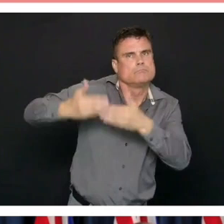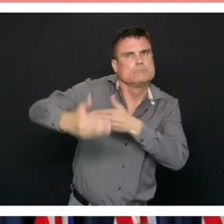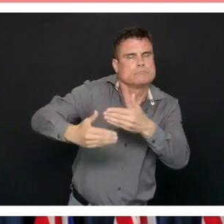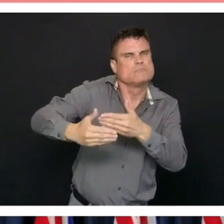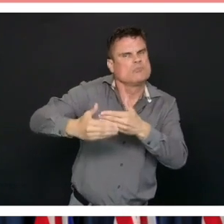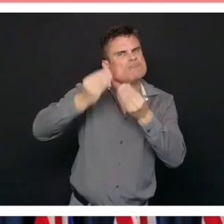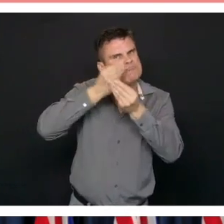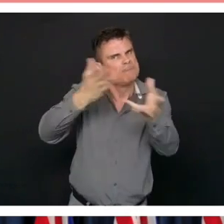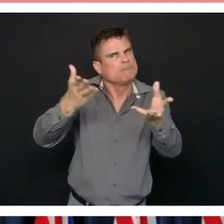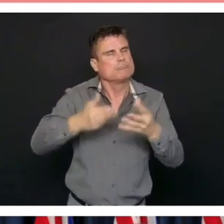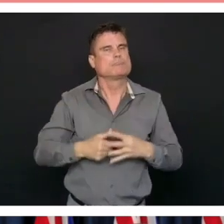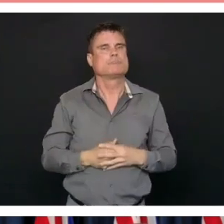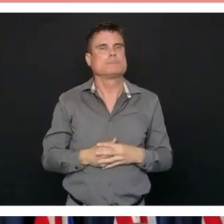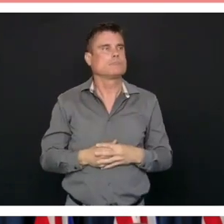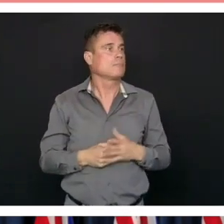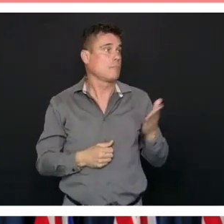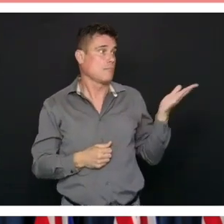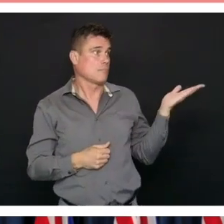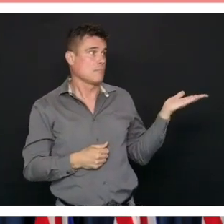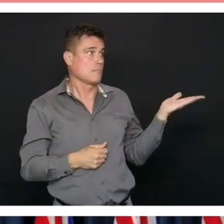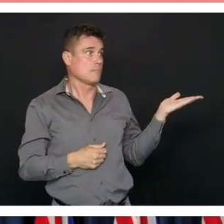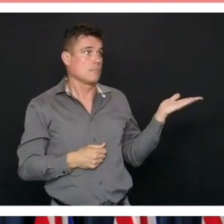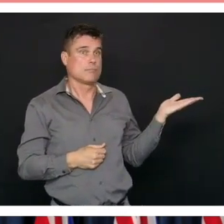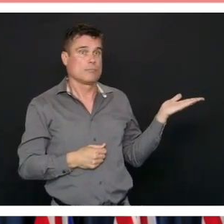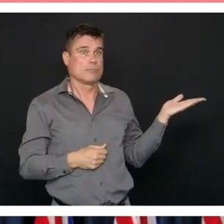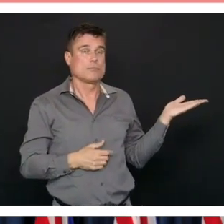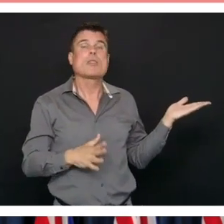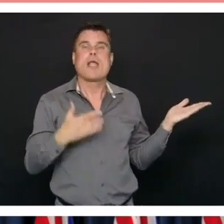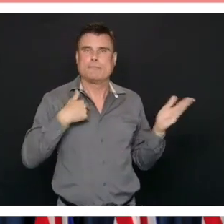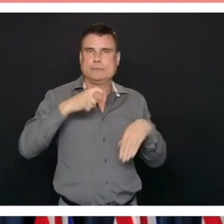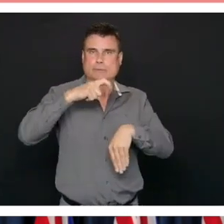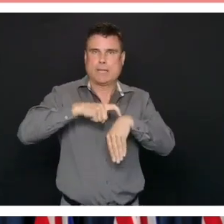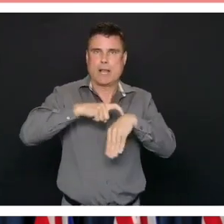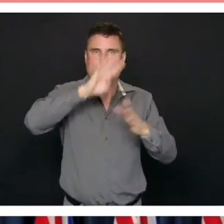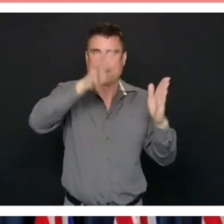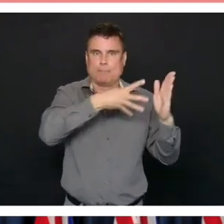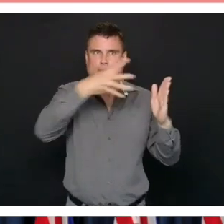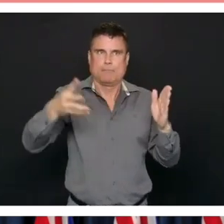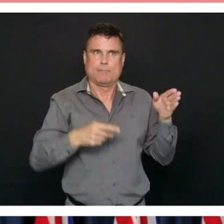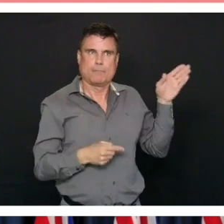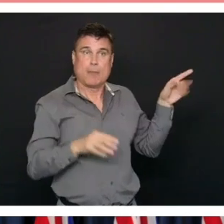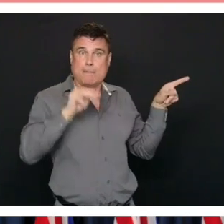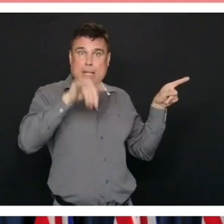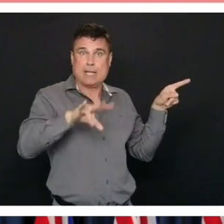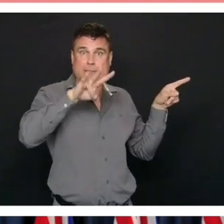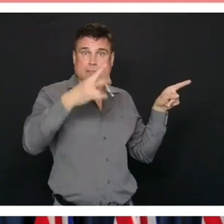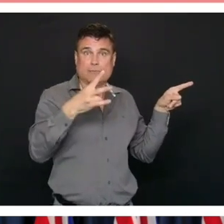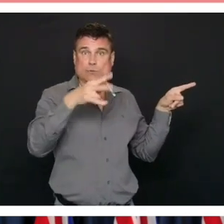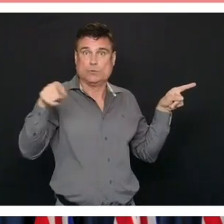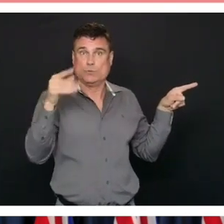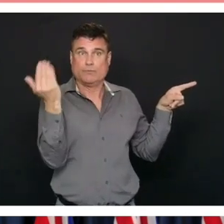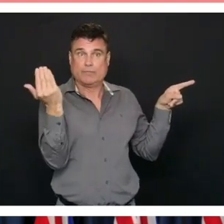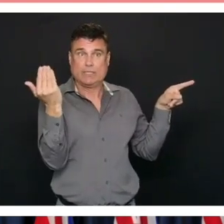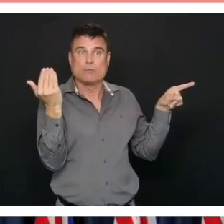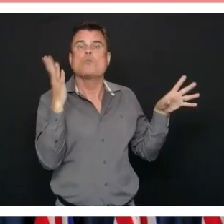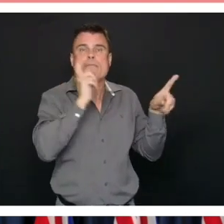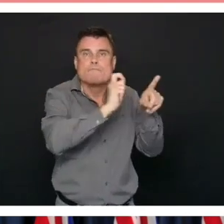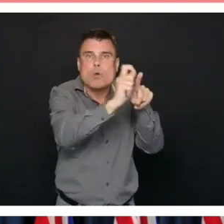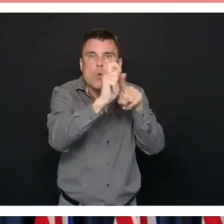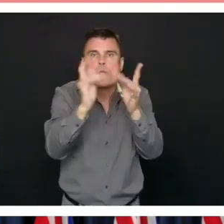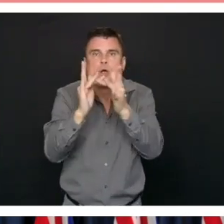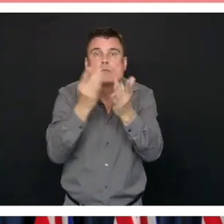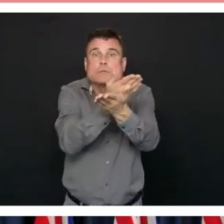targeted timelines are. May 7th, the 15th, contacting all patients who had surgeries postponed. May 18th,